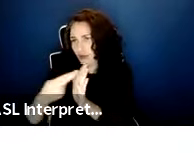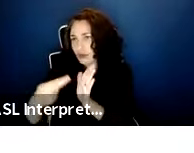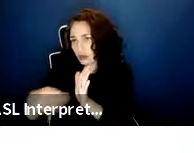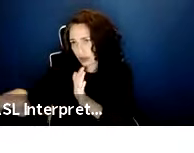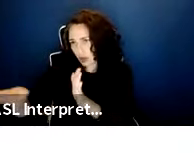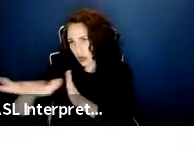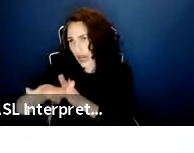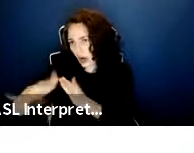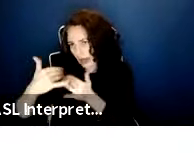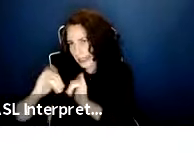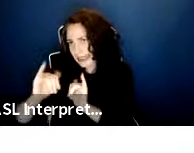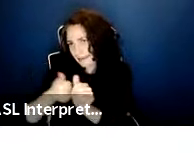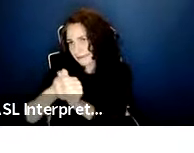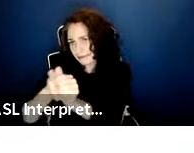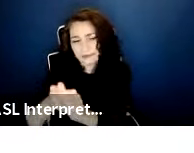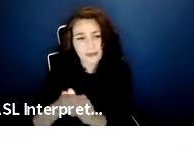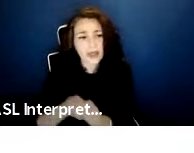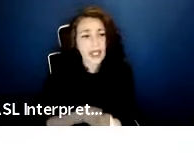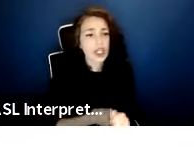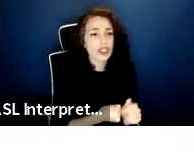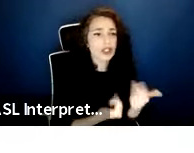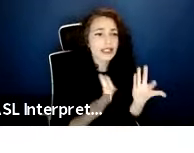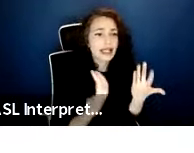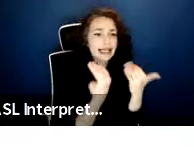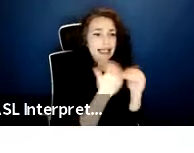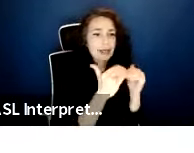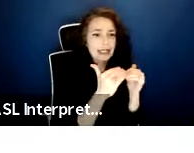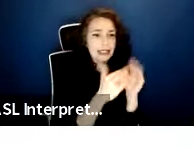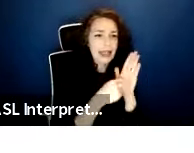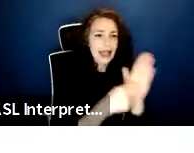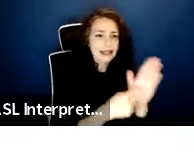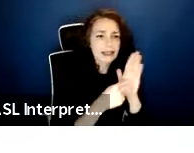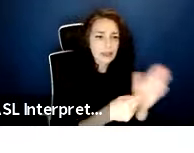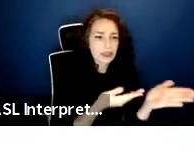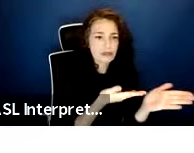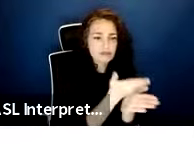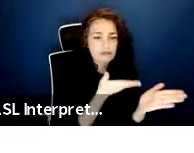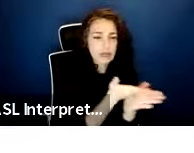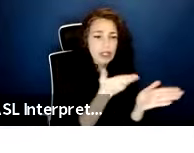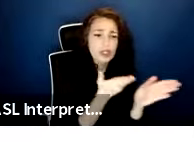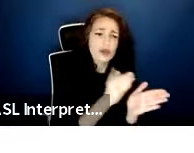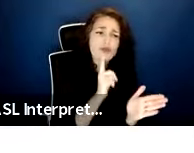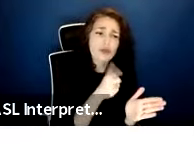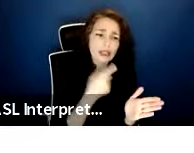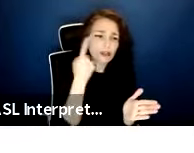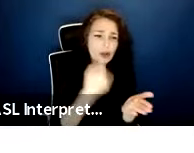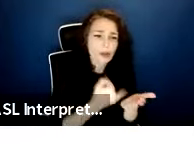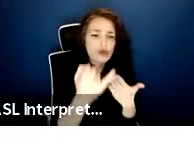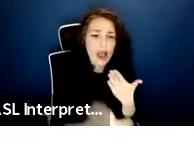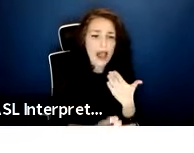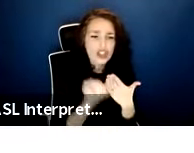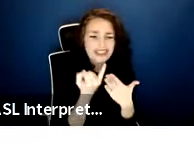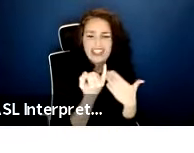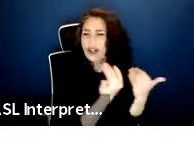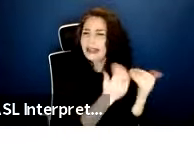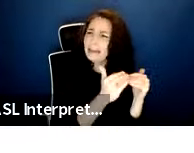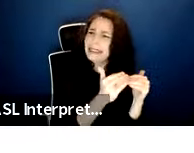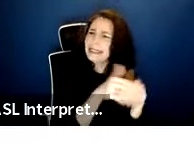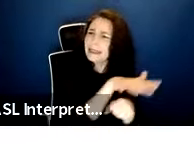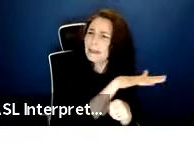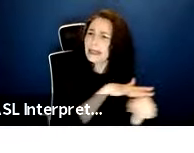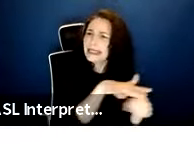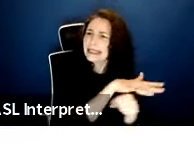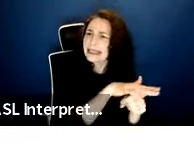Again, there's limited exhibition rights. The micro agreement is intended for projects that are only going to certain places. It's not